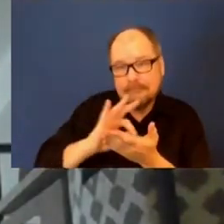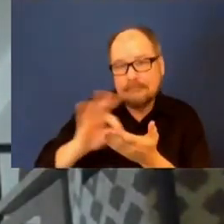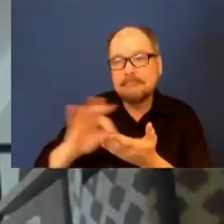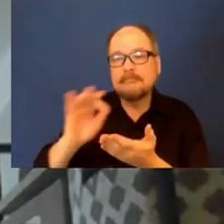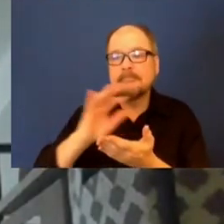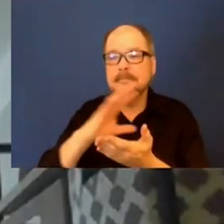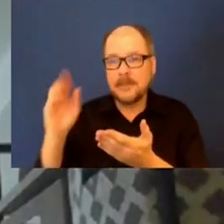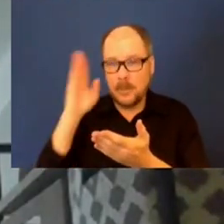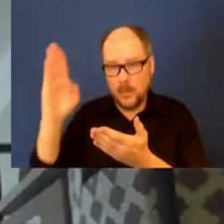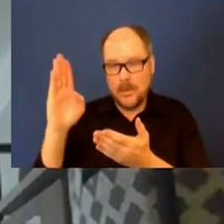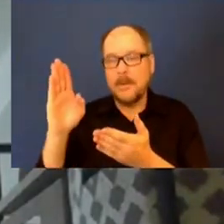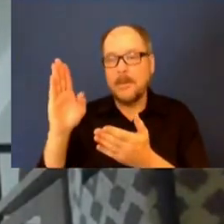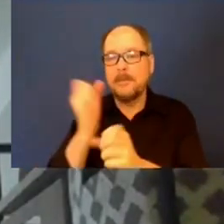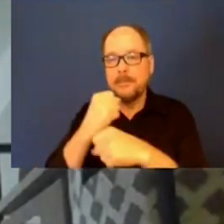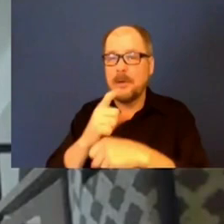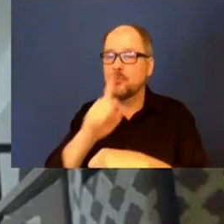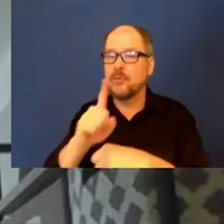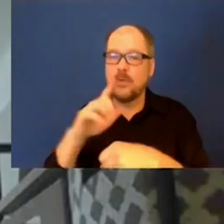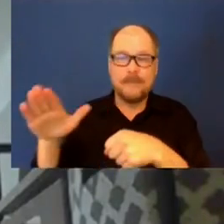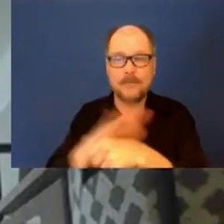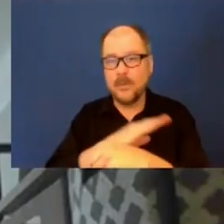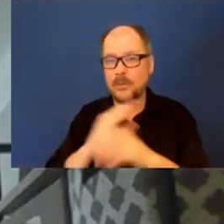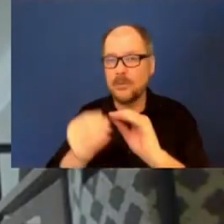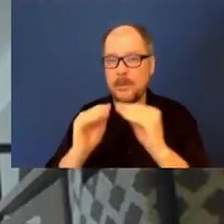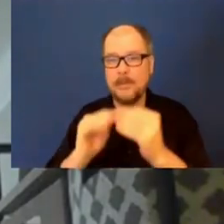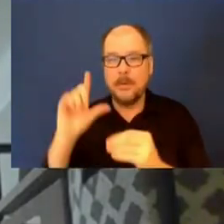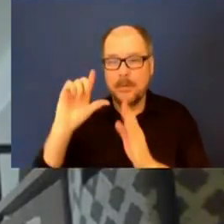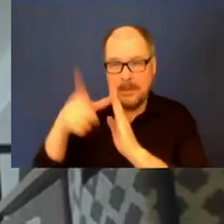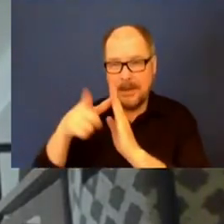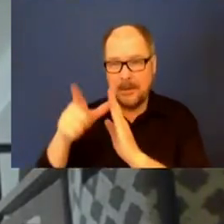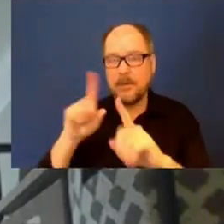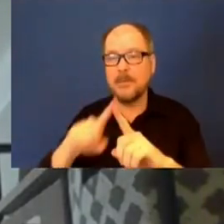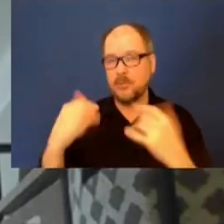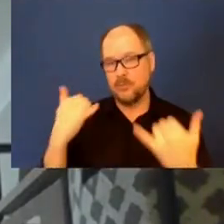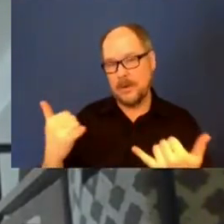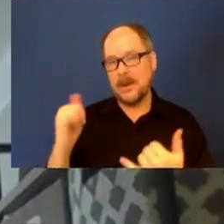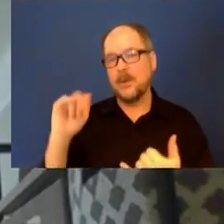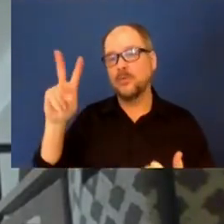later, but that is where, that is what we have today.